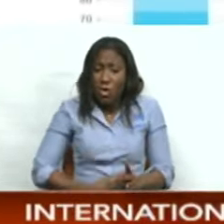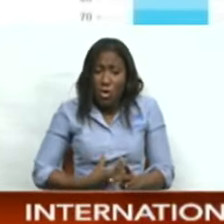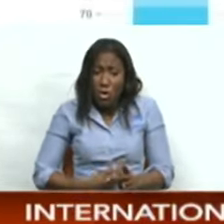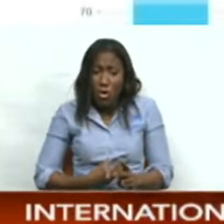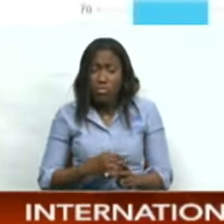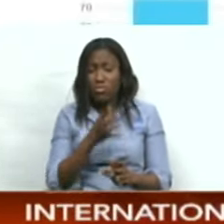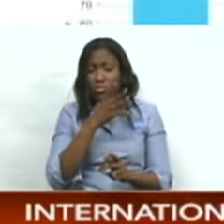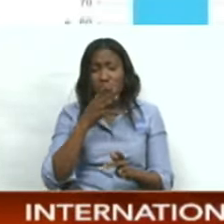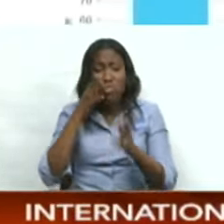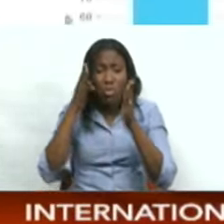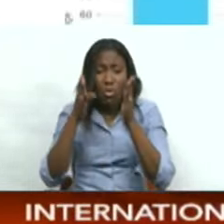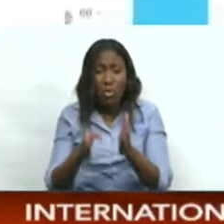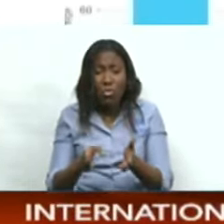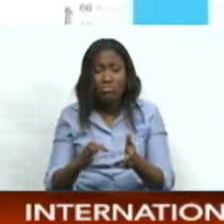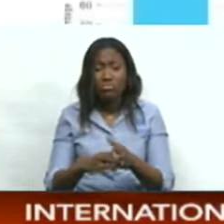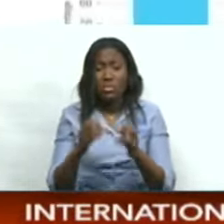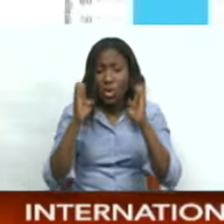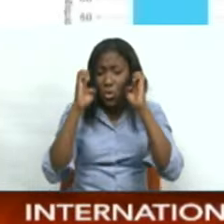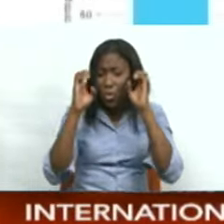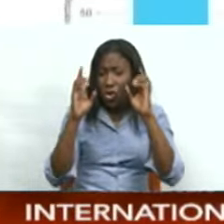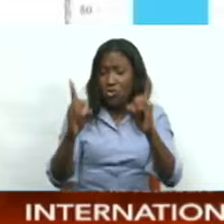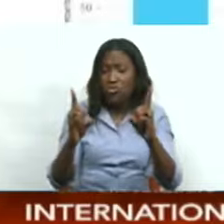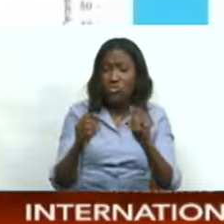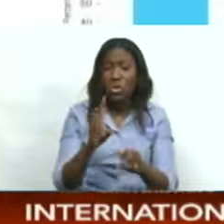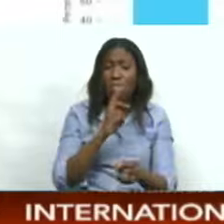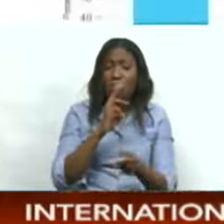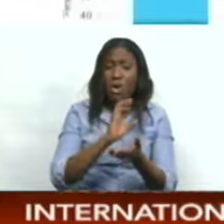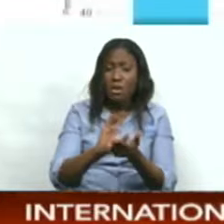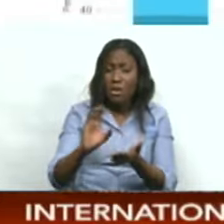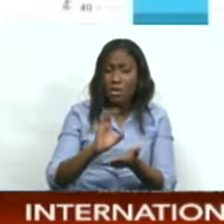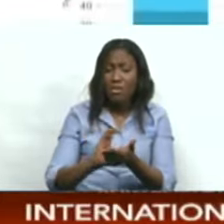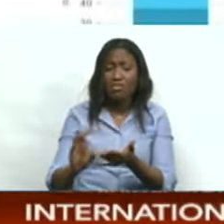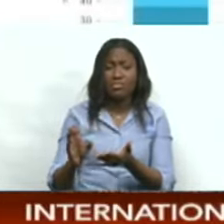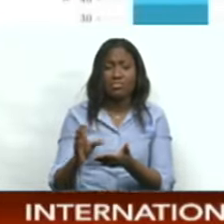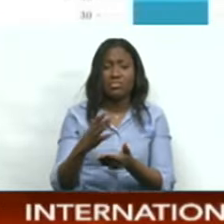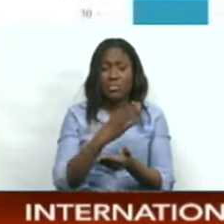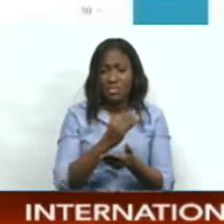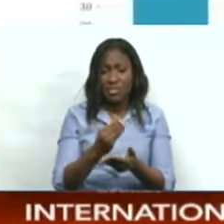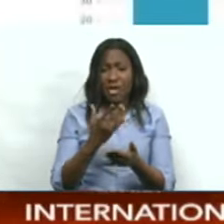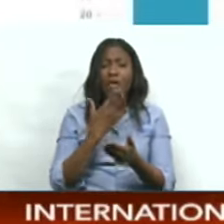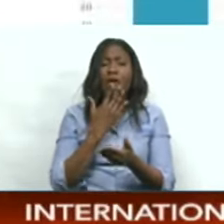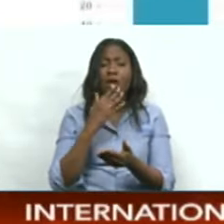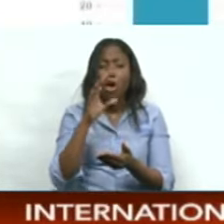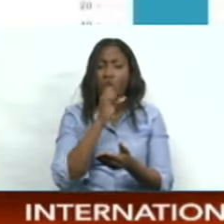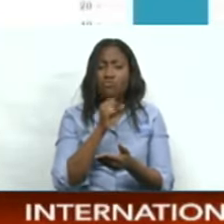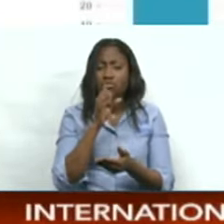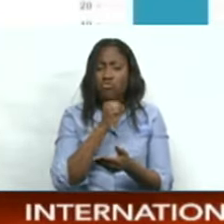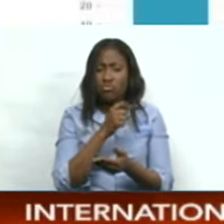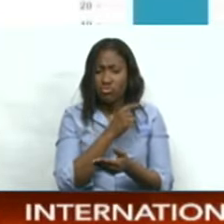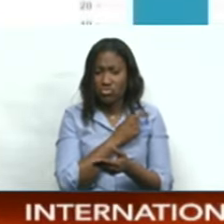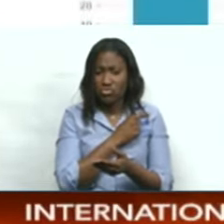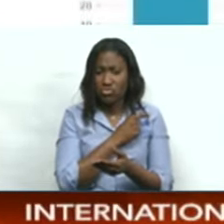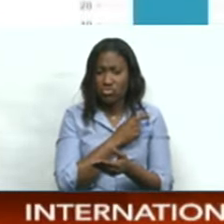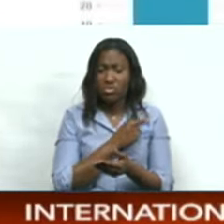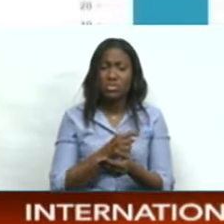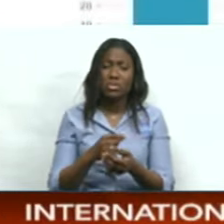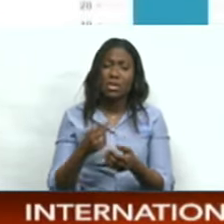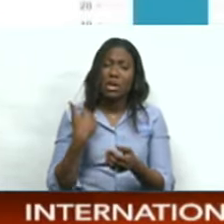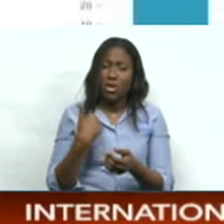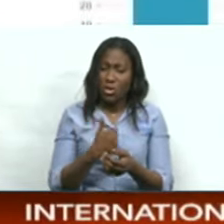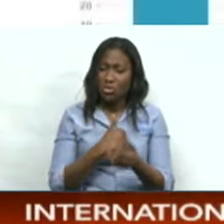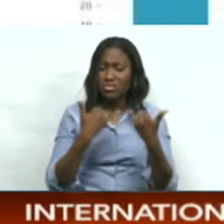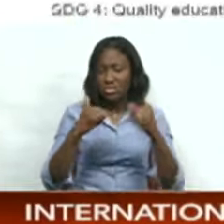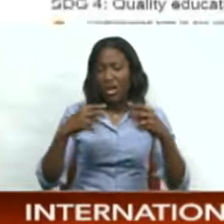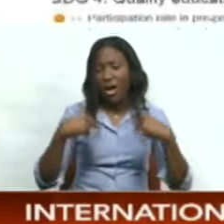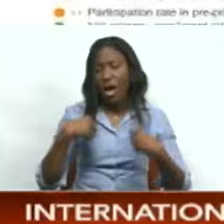as well as quality education, clean water, and those highlighted here in orange are concerned, significant challenges still